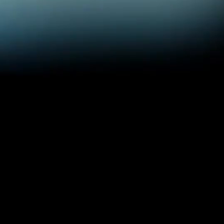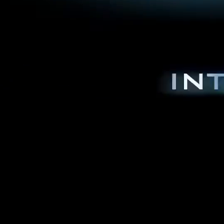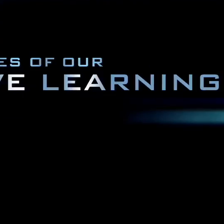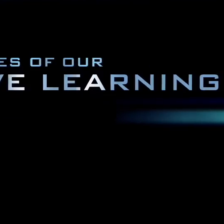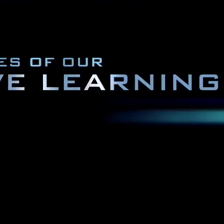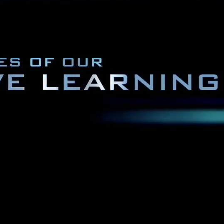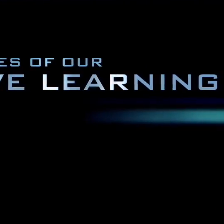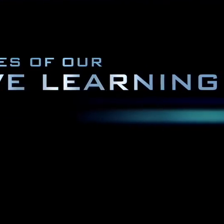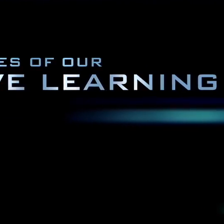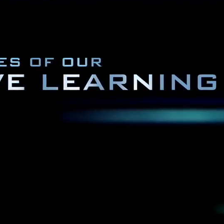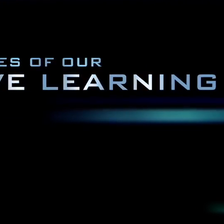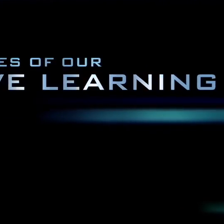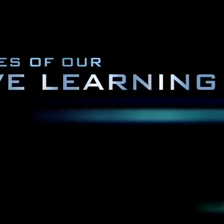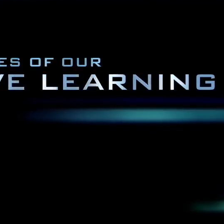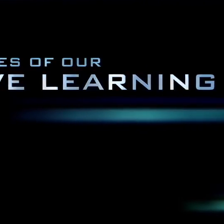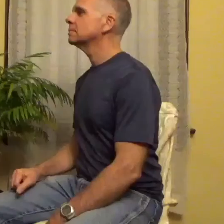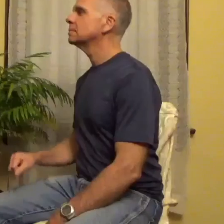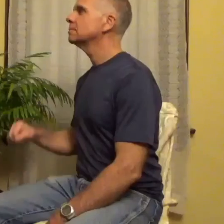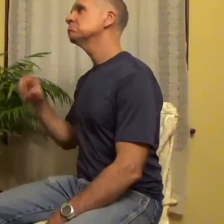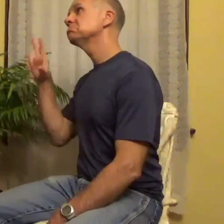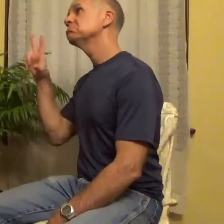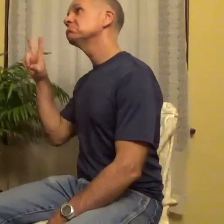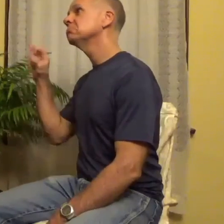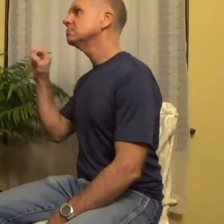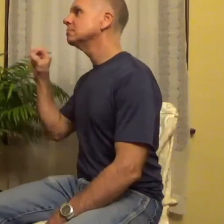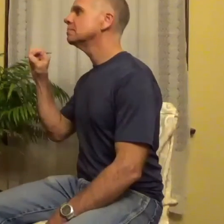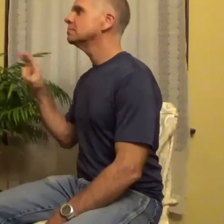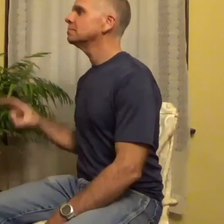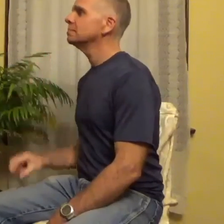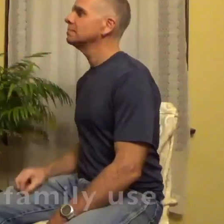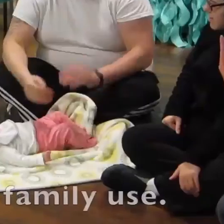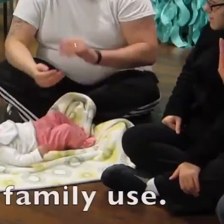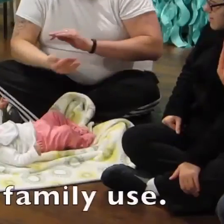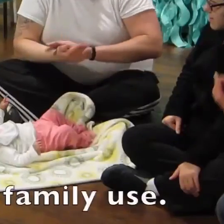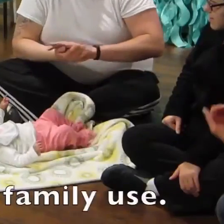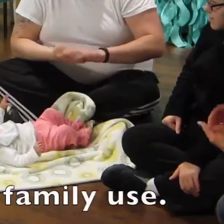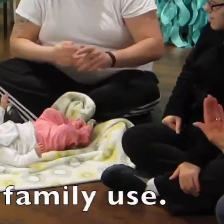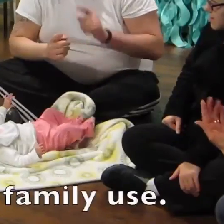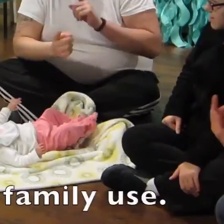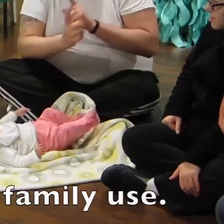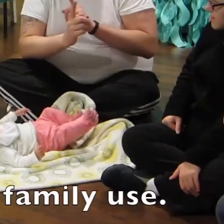so so so